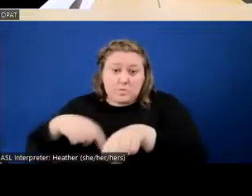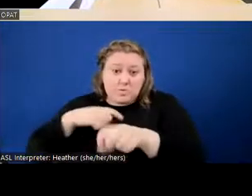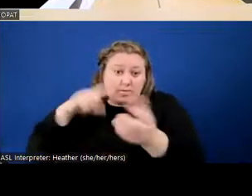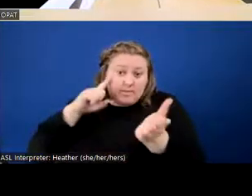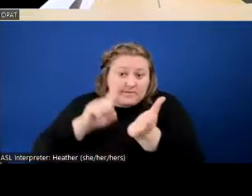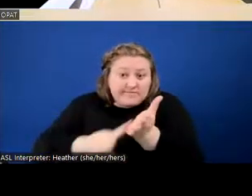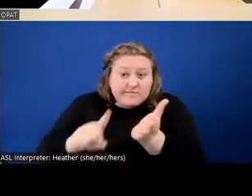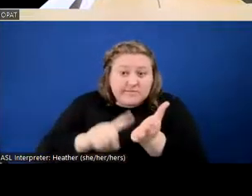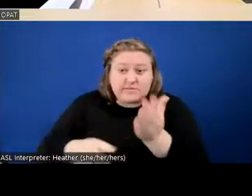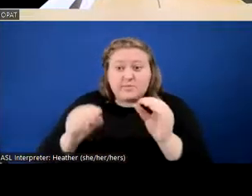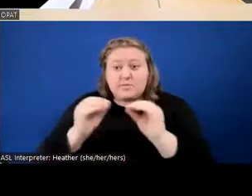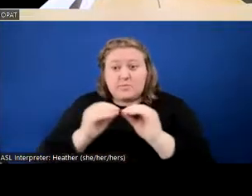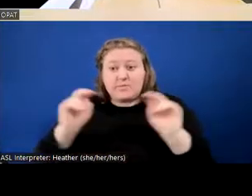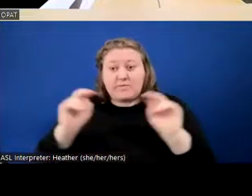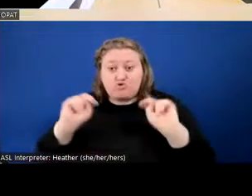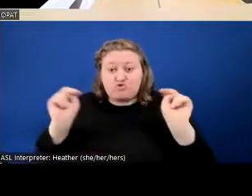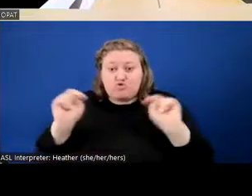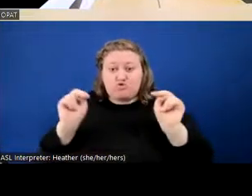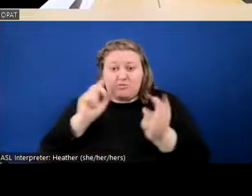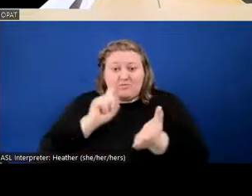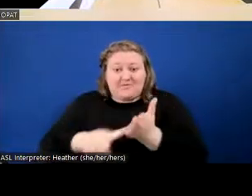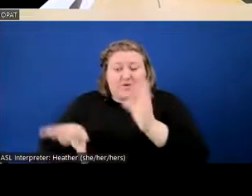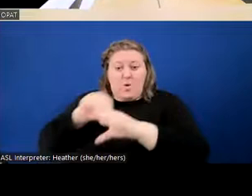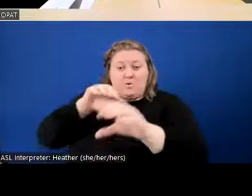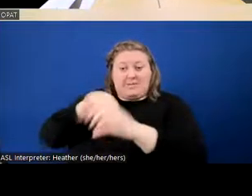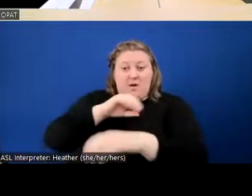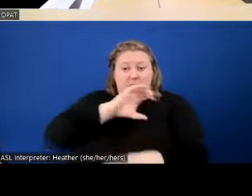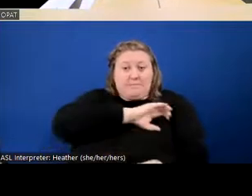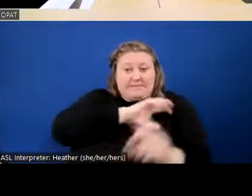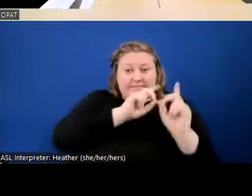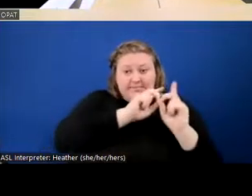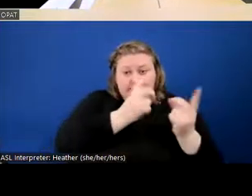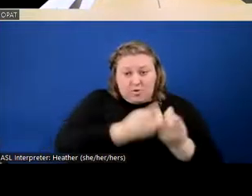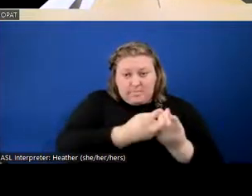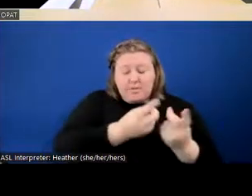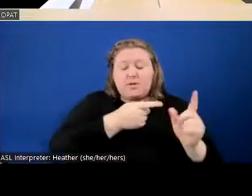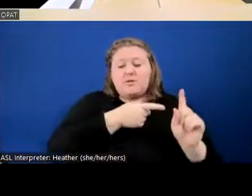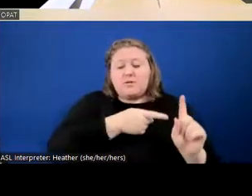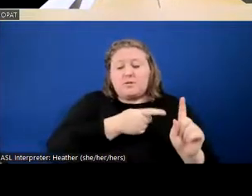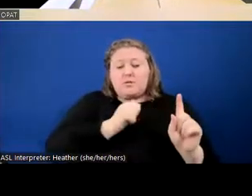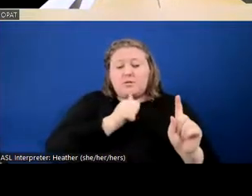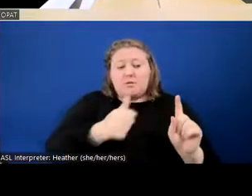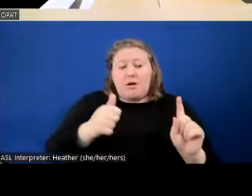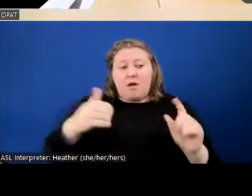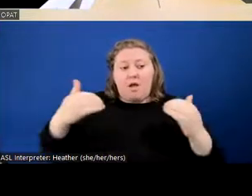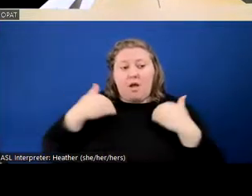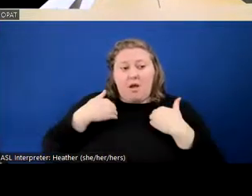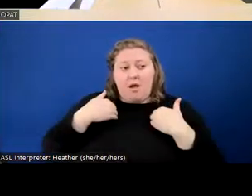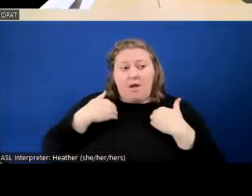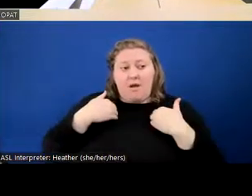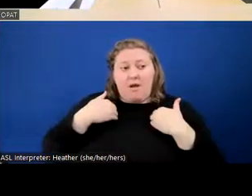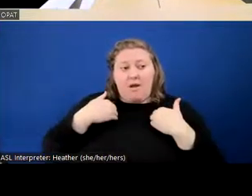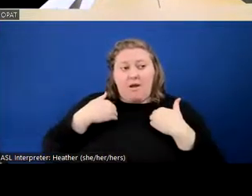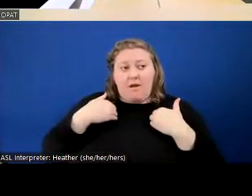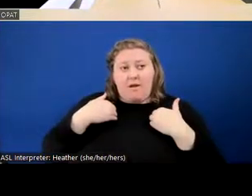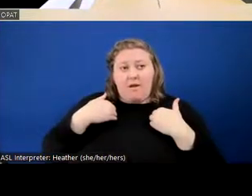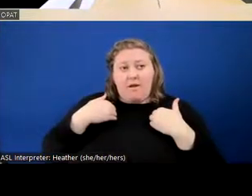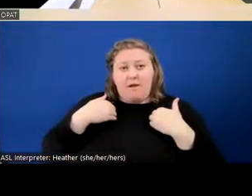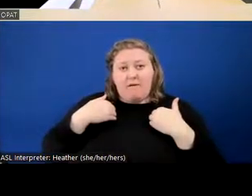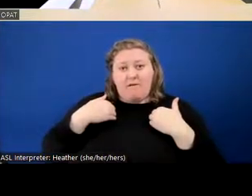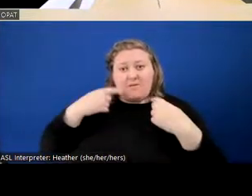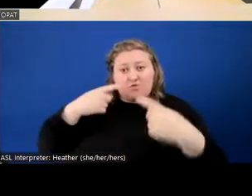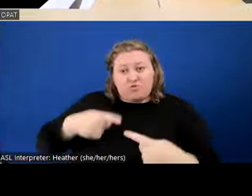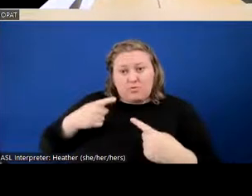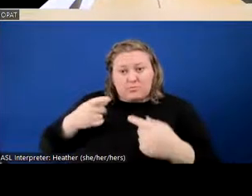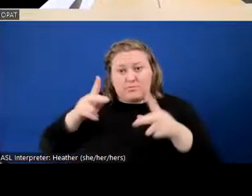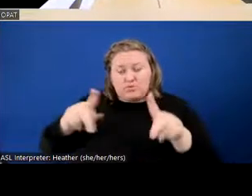a neutral investigation that's outside of the police department, and doesn't have the kind of difficulties of someone trying to make a